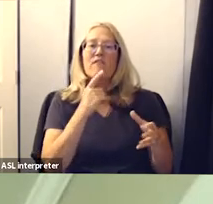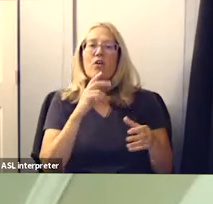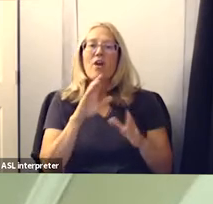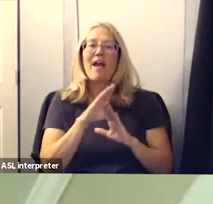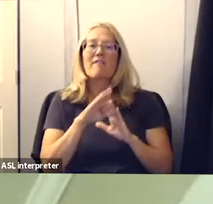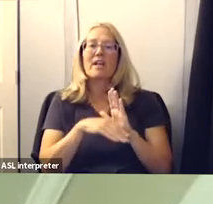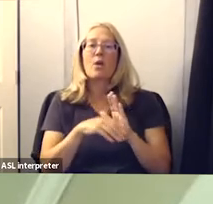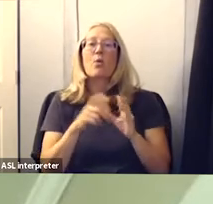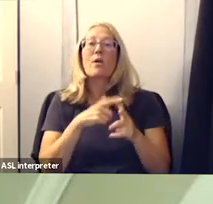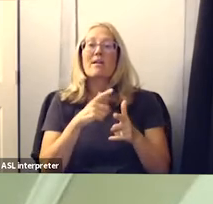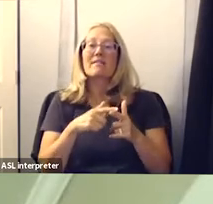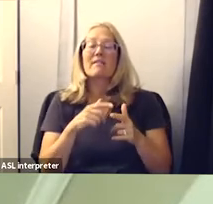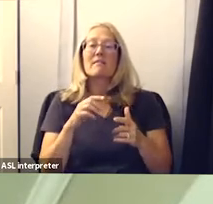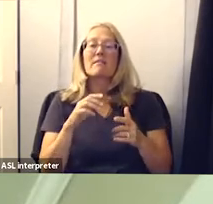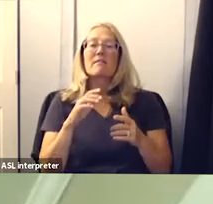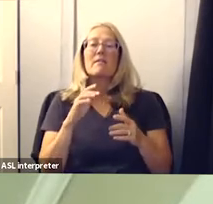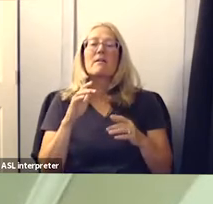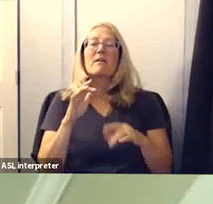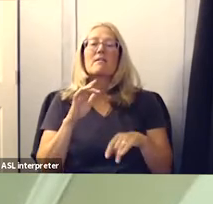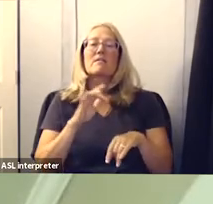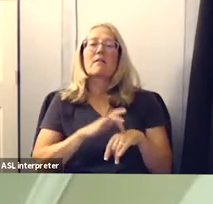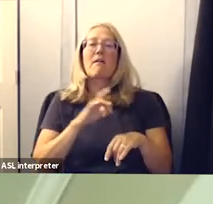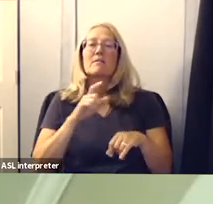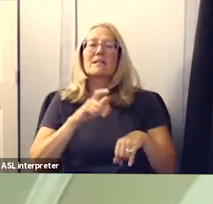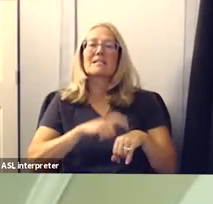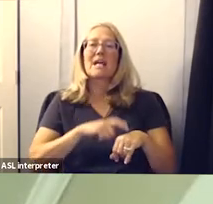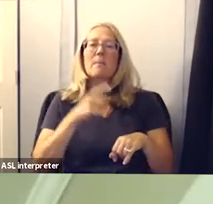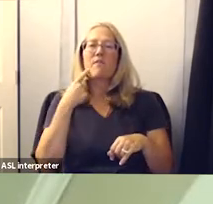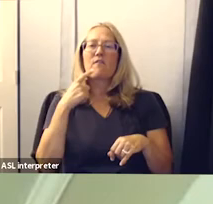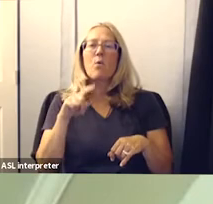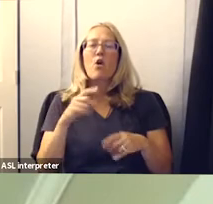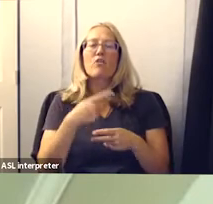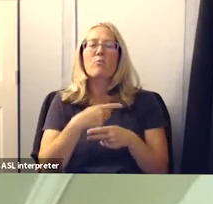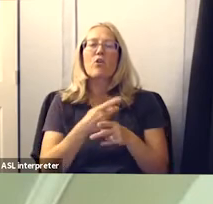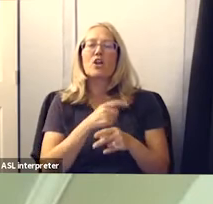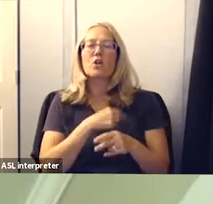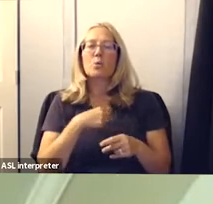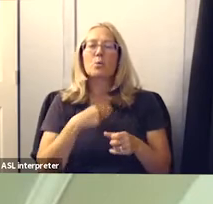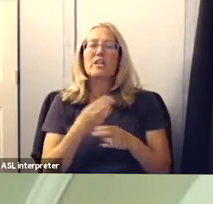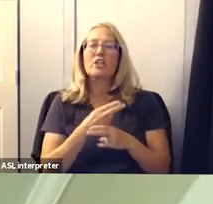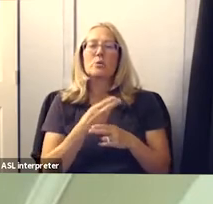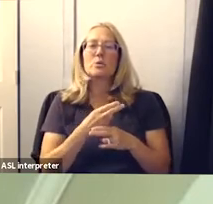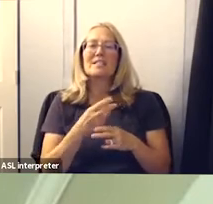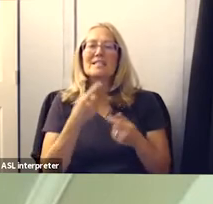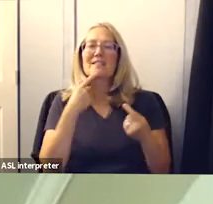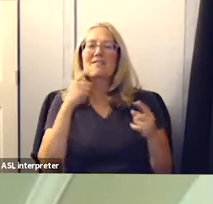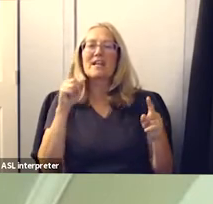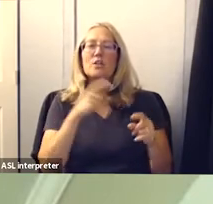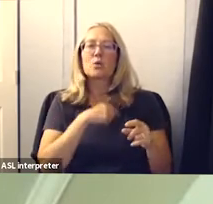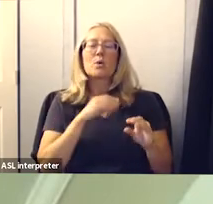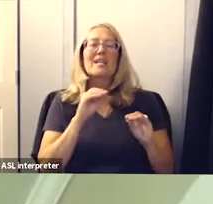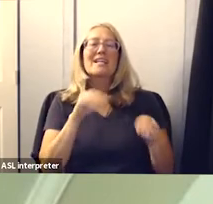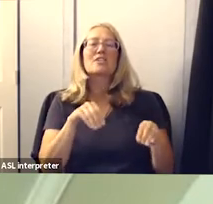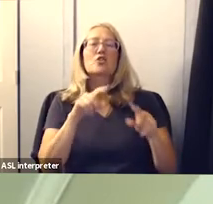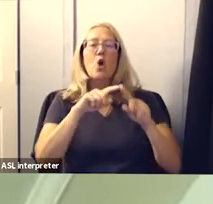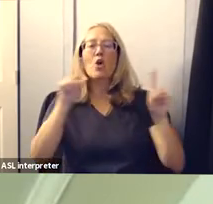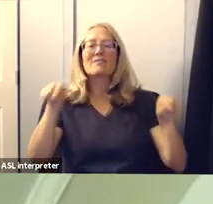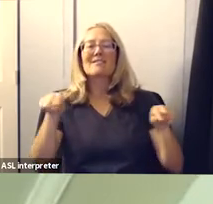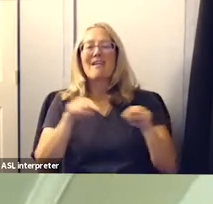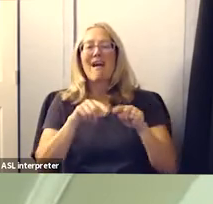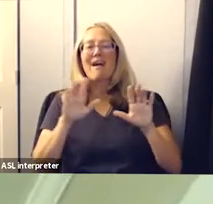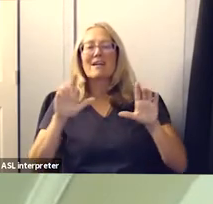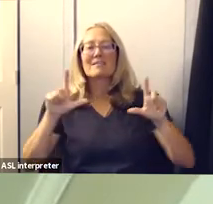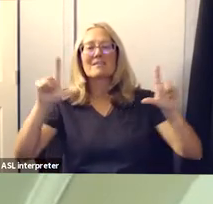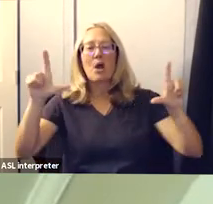time for the um peroxide product that we're using uh is effective we install signage on the doors of the